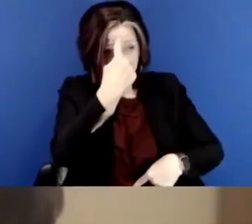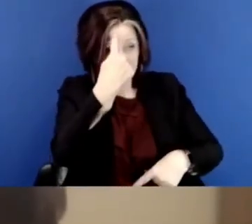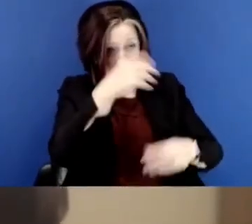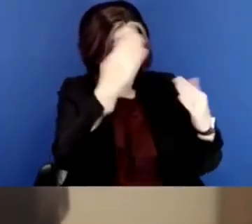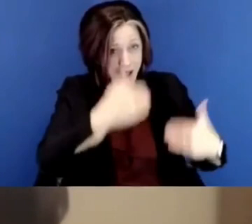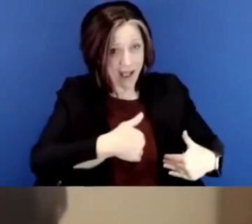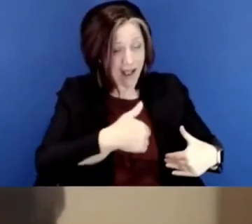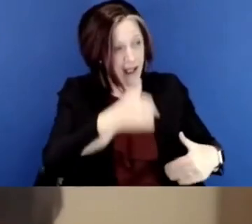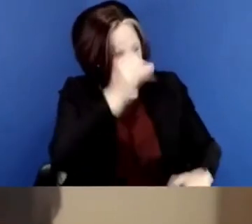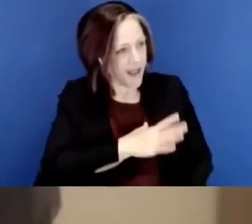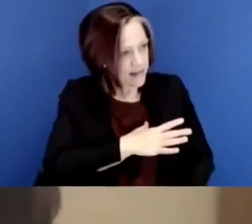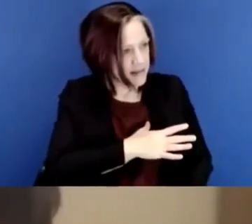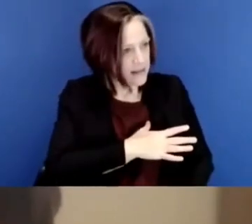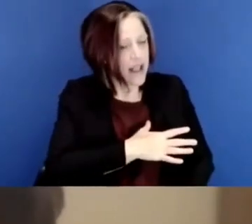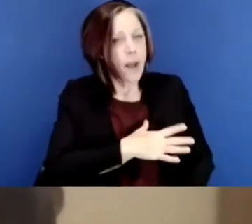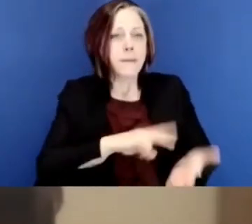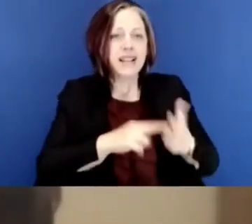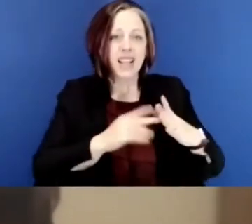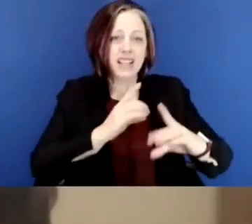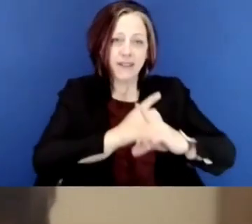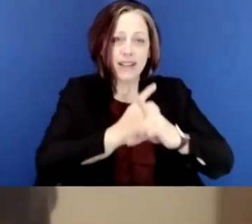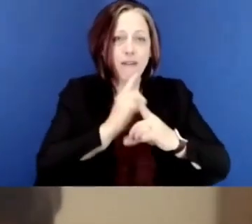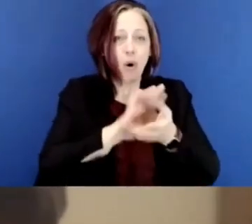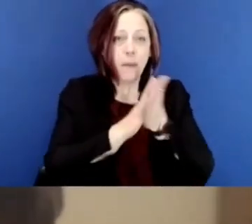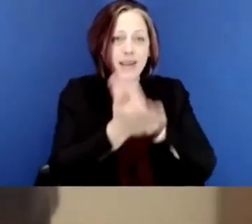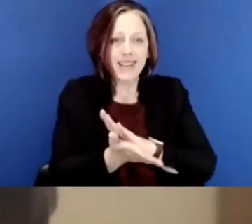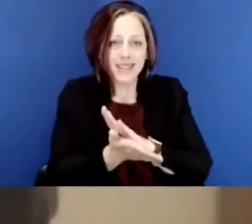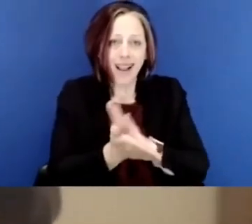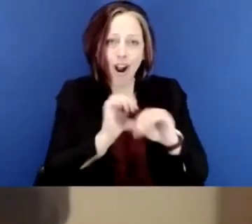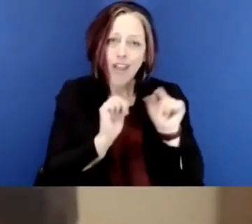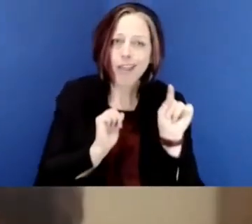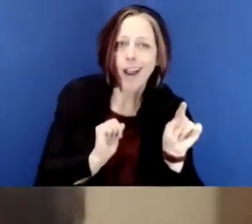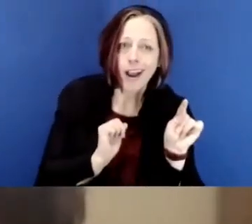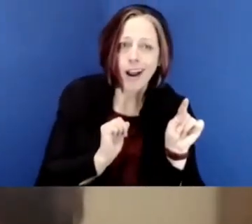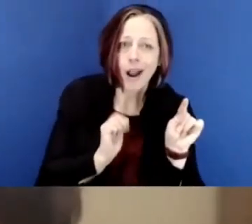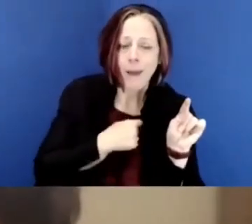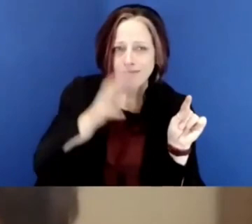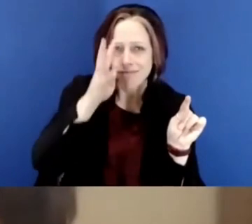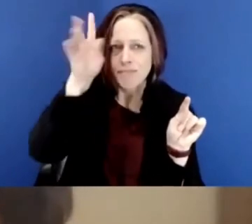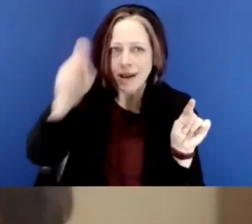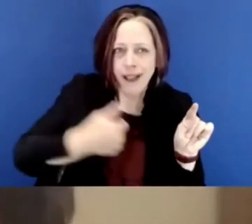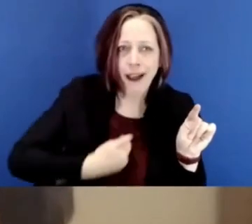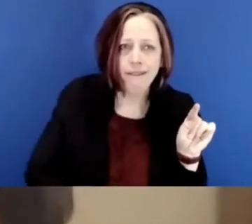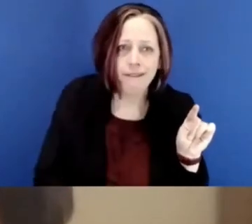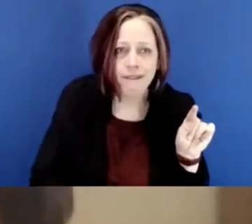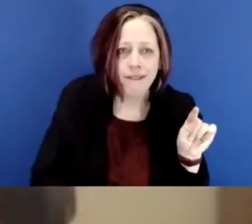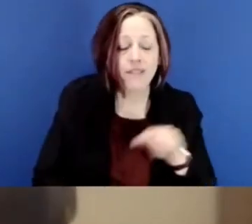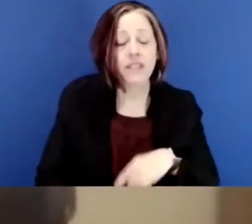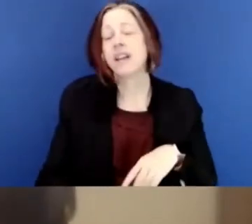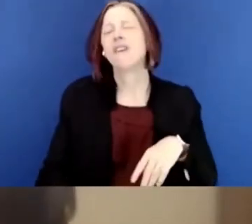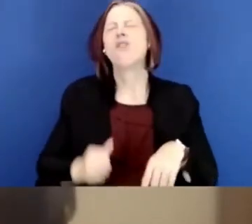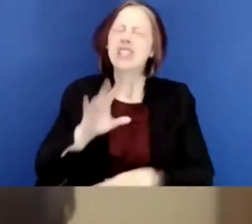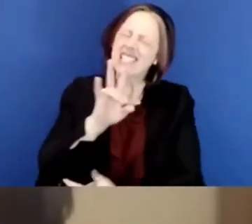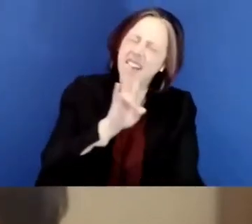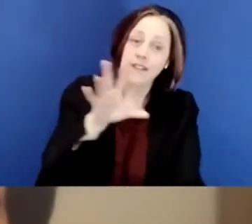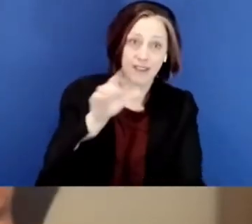minds of men, it's in the minds of men that the defenses of peace must be constructed.